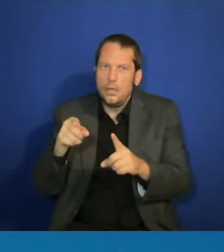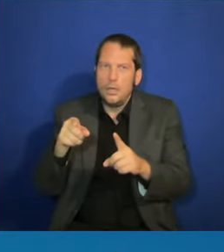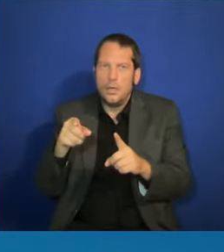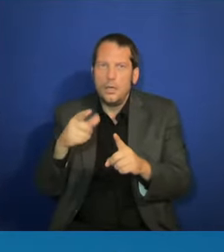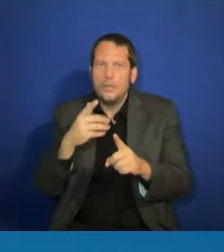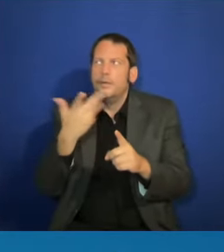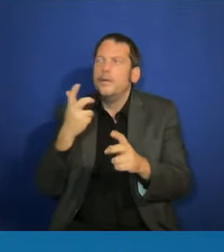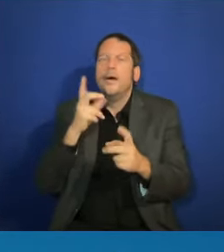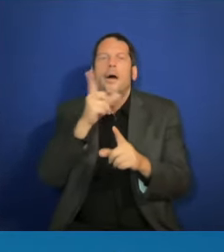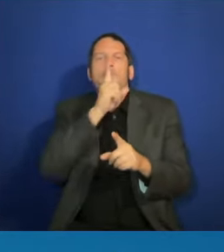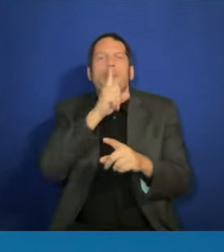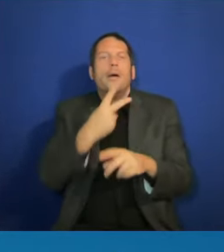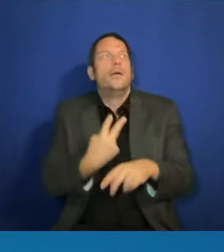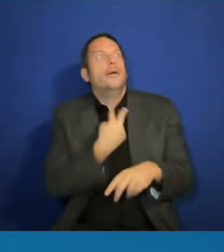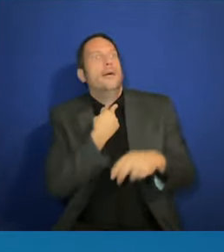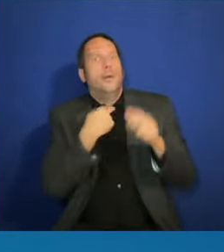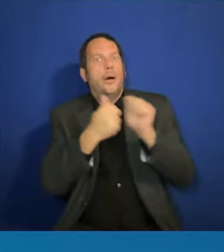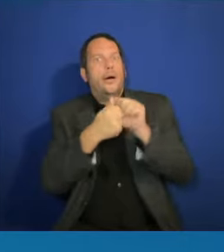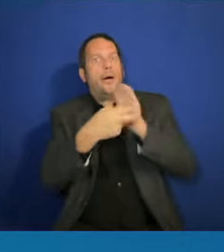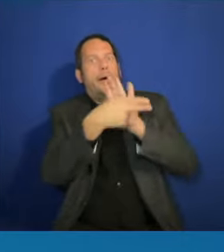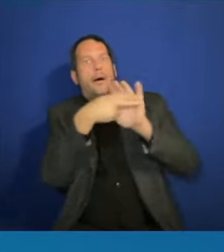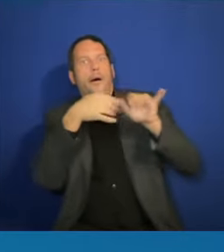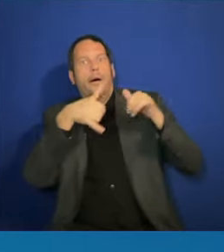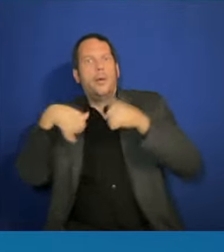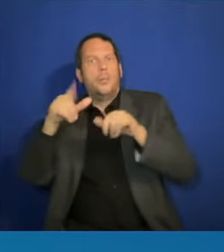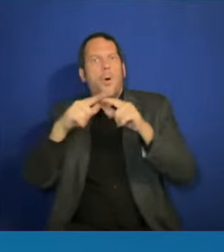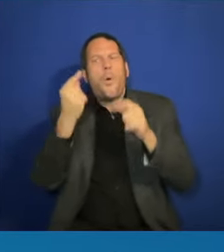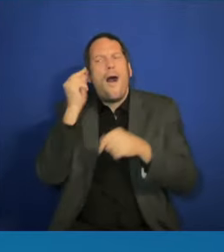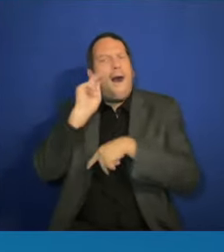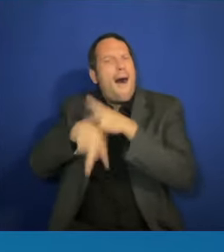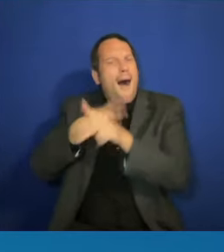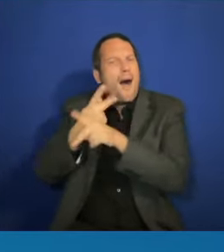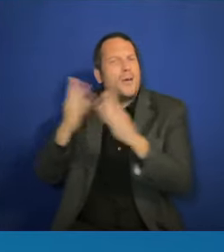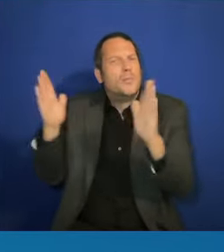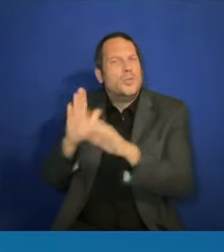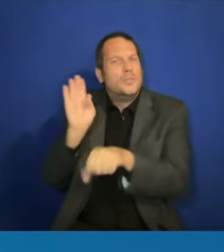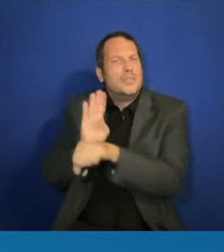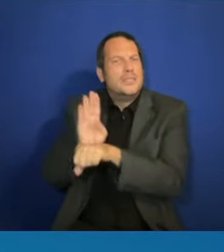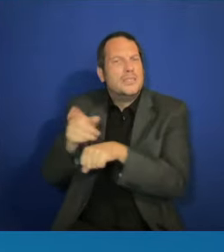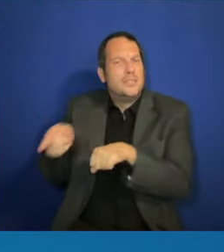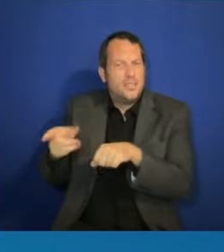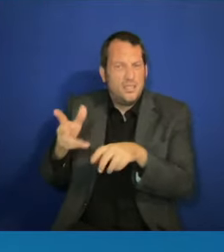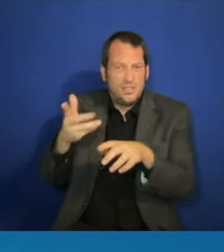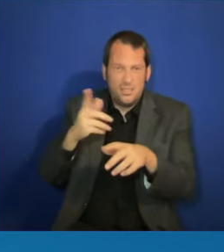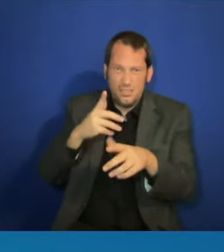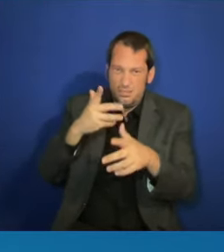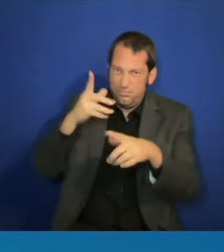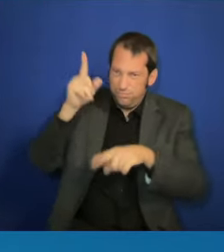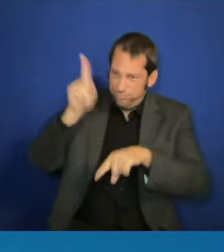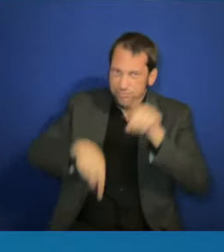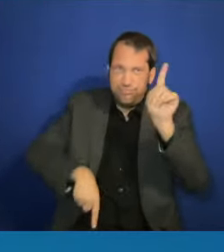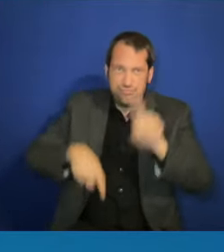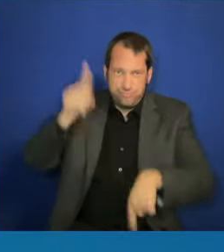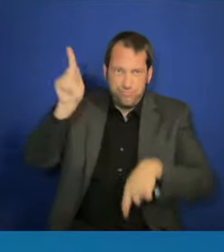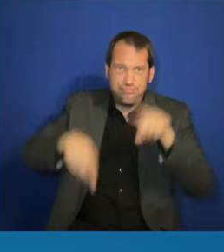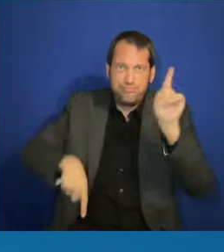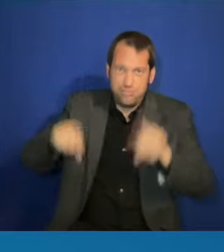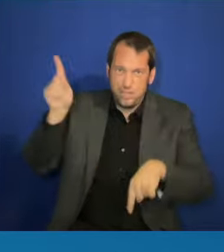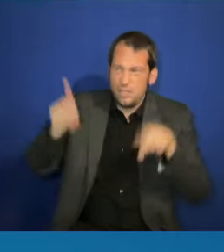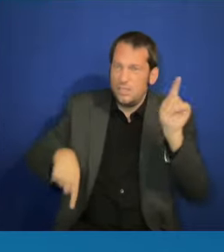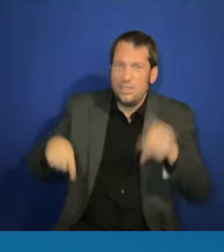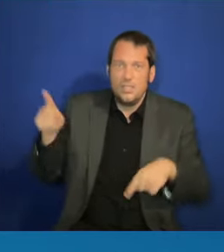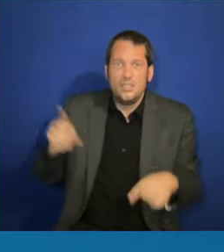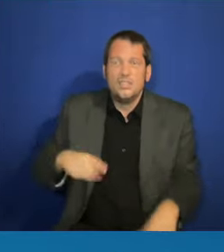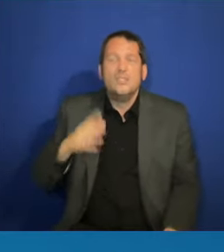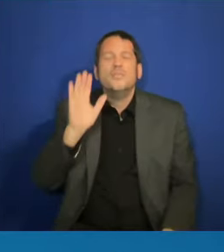variety. What I'm also saying is exactly your point, that by my calculation,